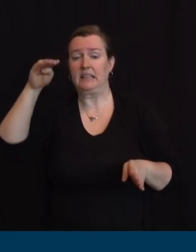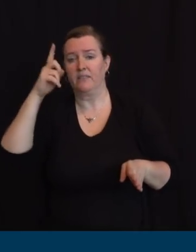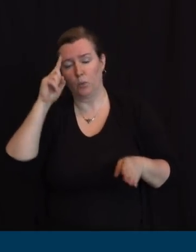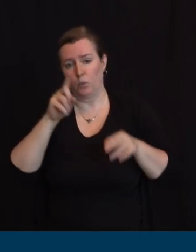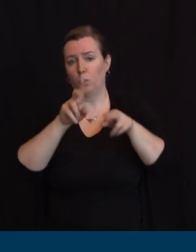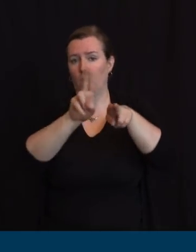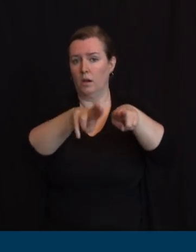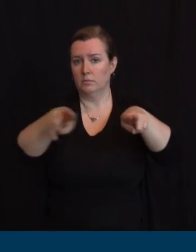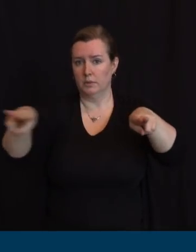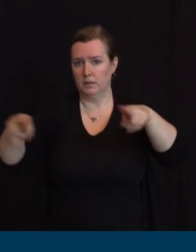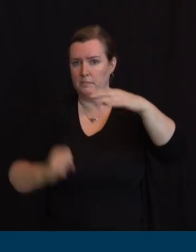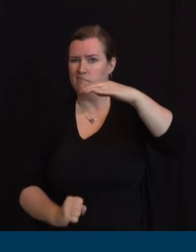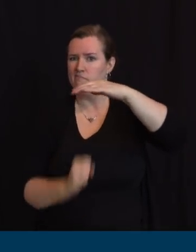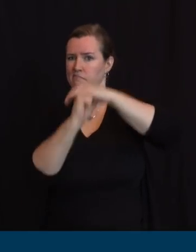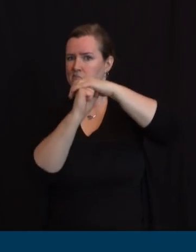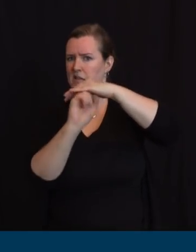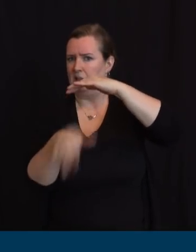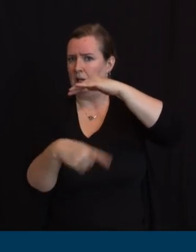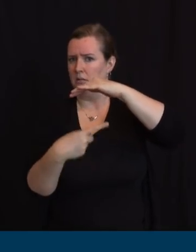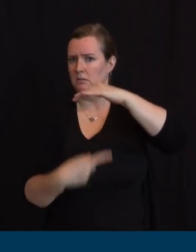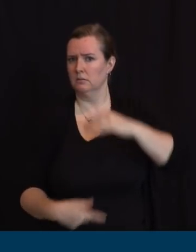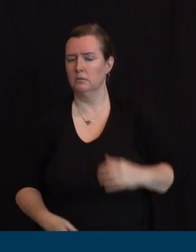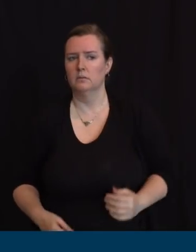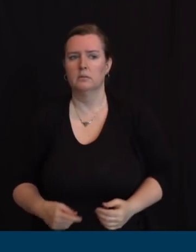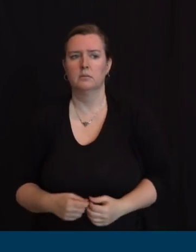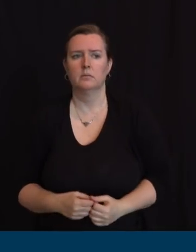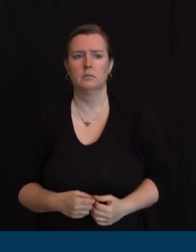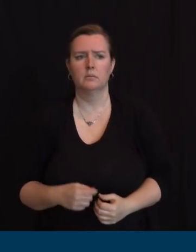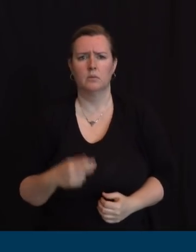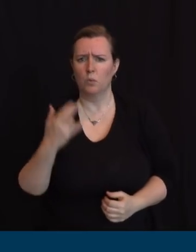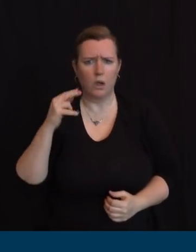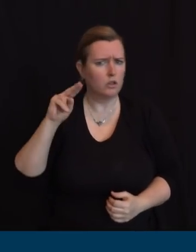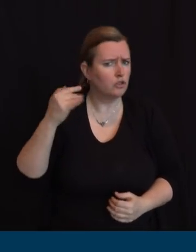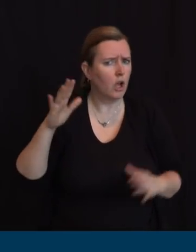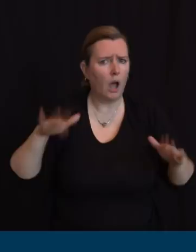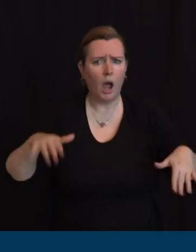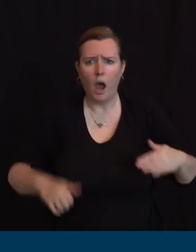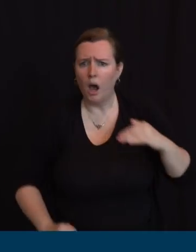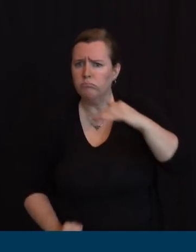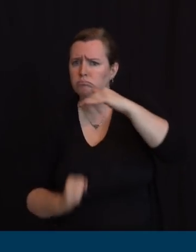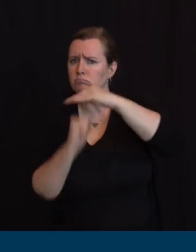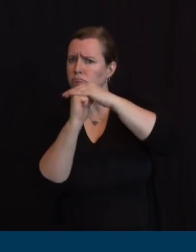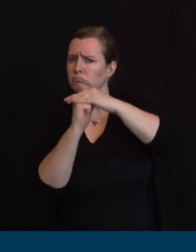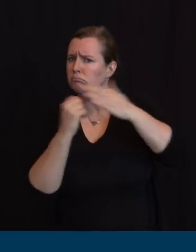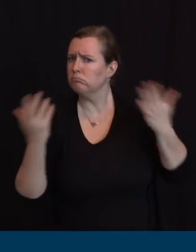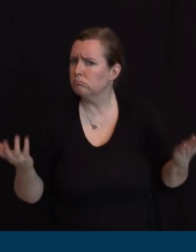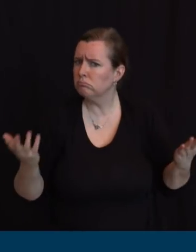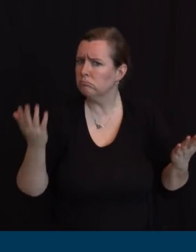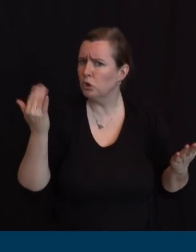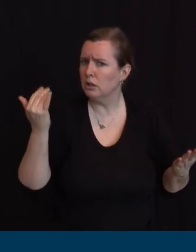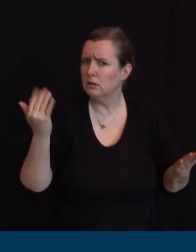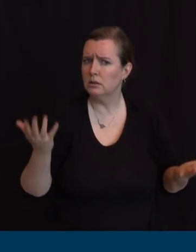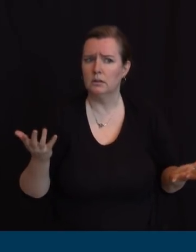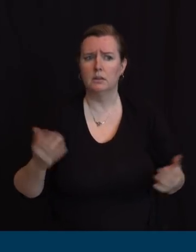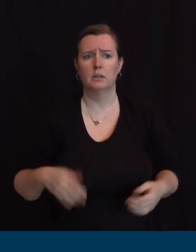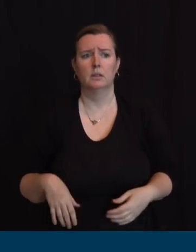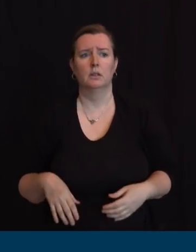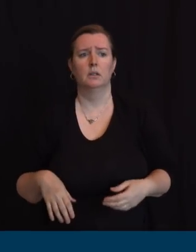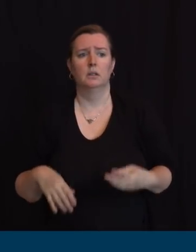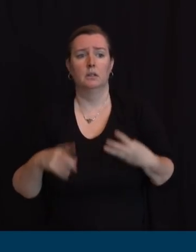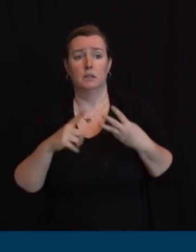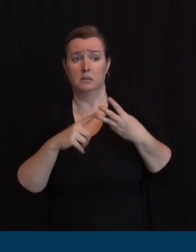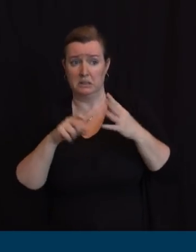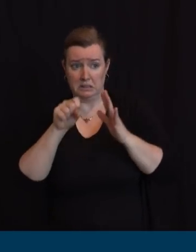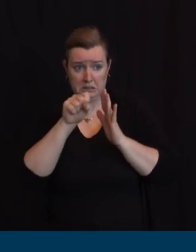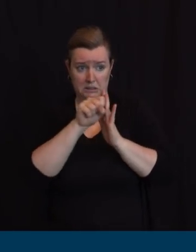Jersey has not hit the peak yet? Does the state plan to actually move residents in struggling nursing homes? Governor, I don't know if you saw